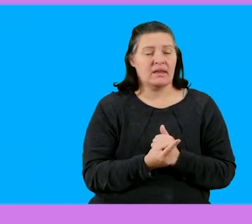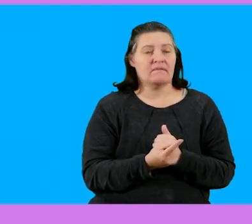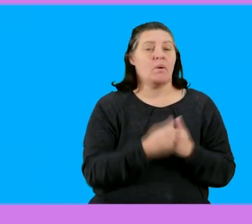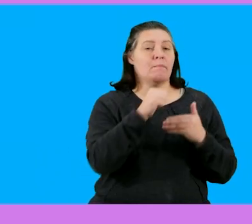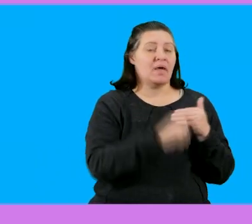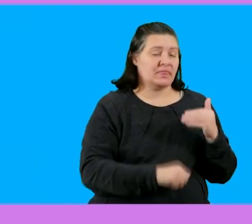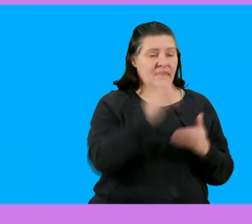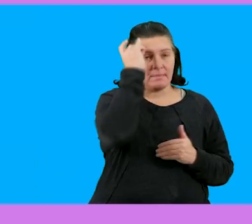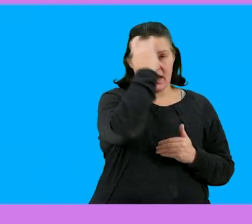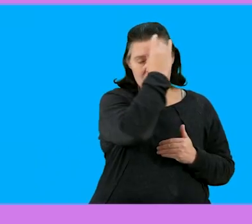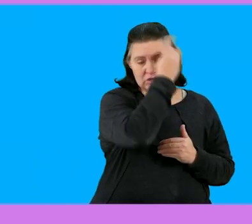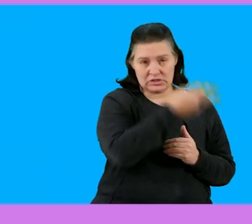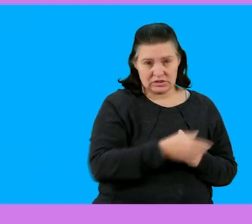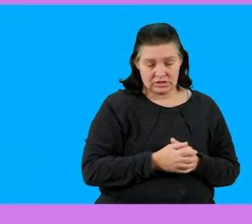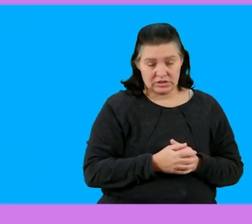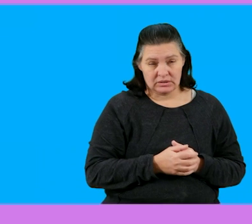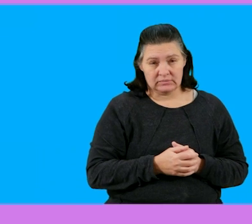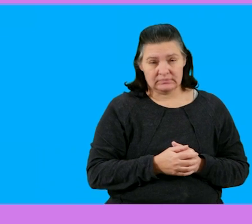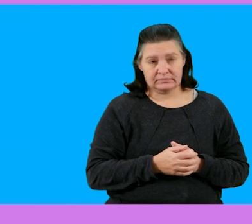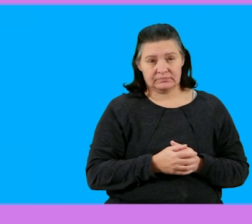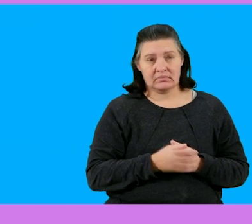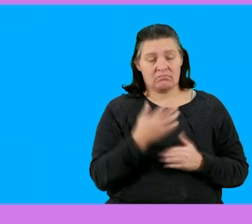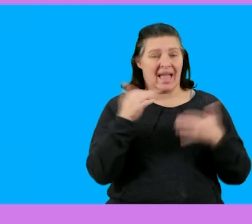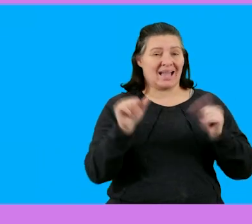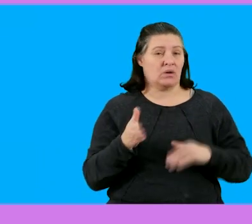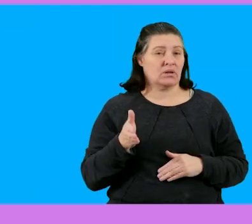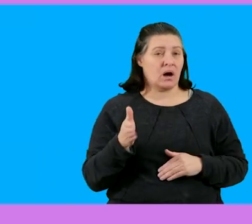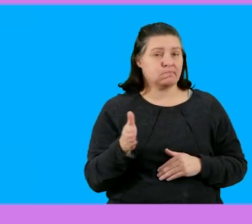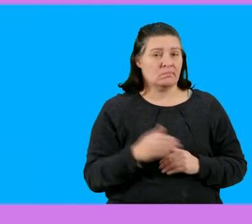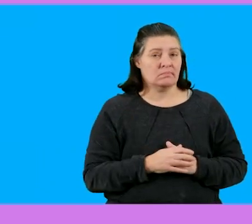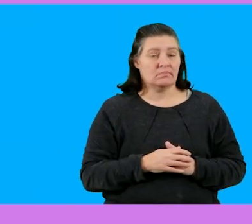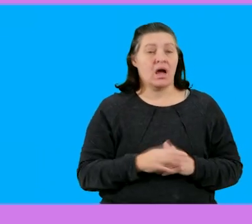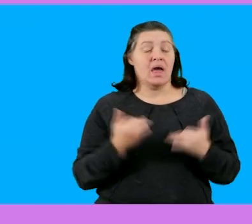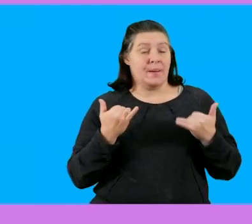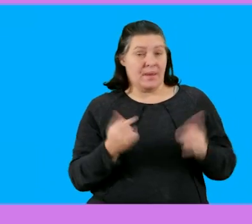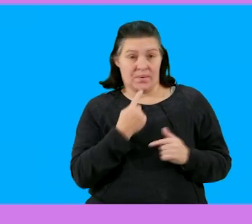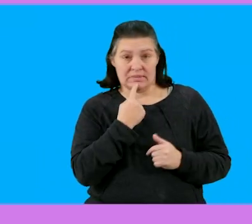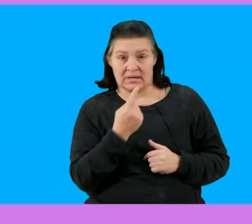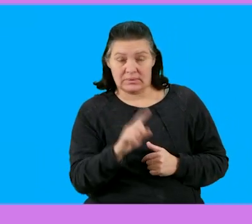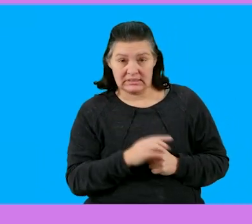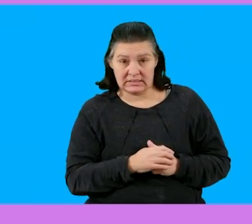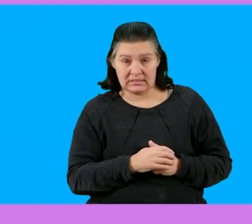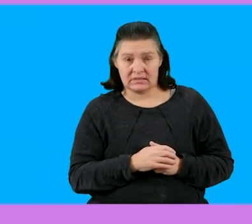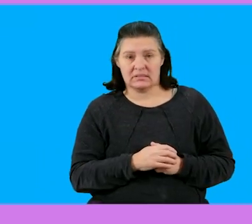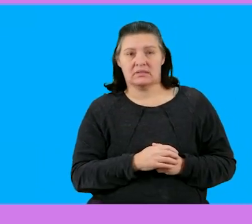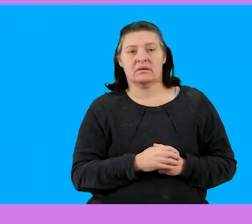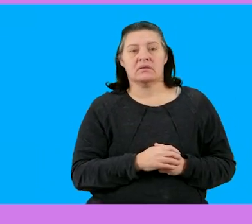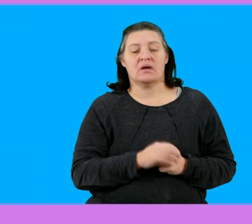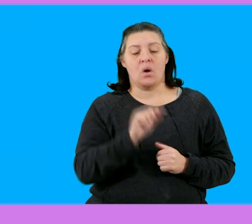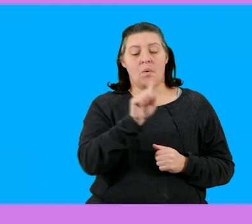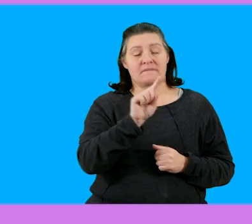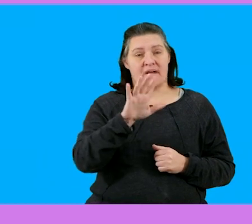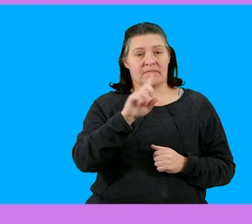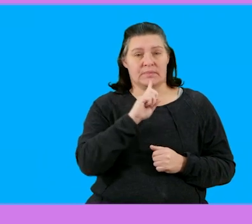is still for the month of March right so this is what is in the account so now I'm going to say it is